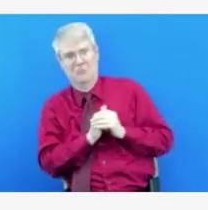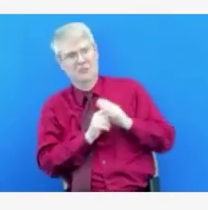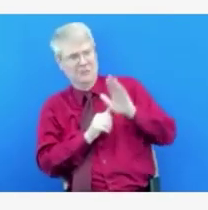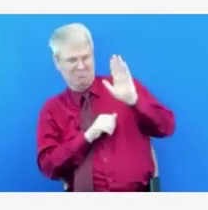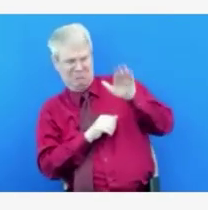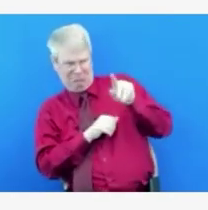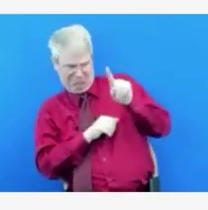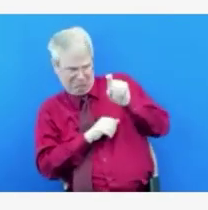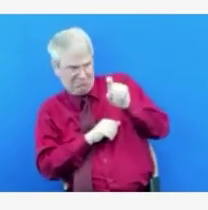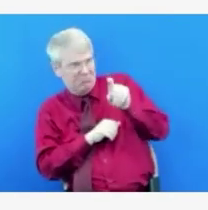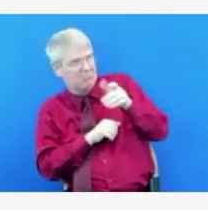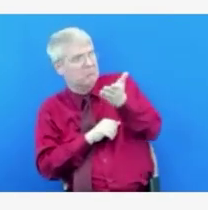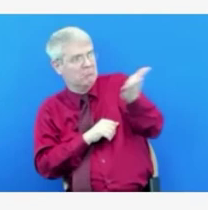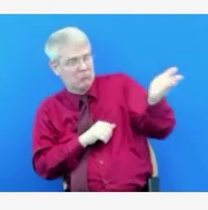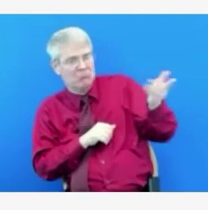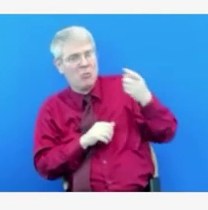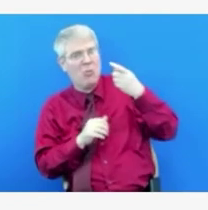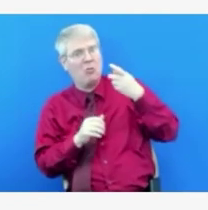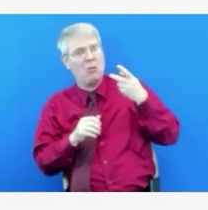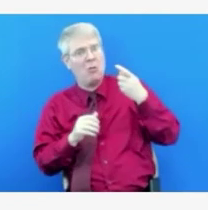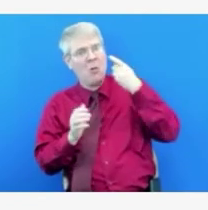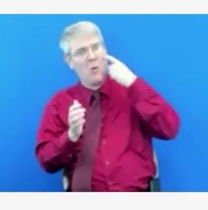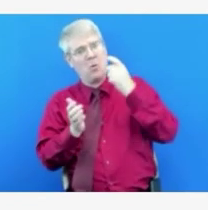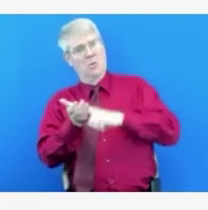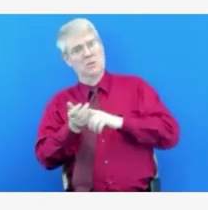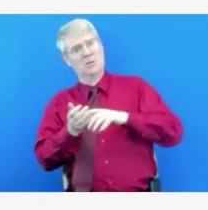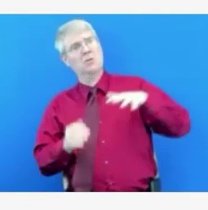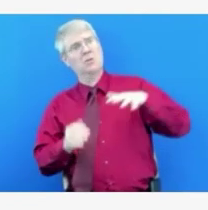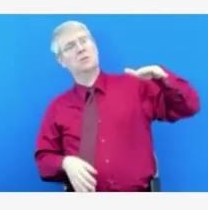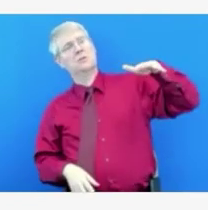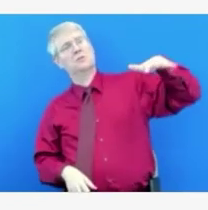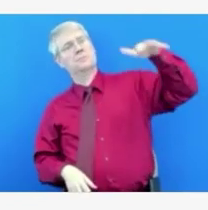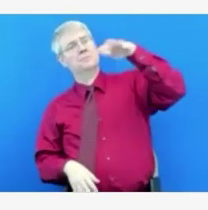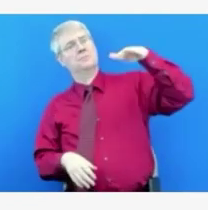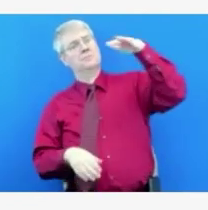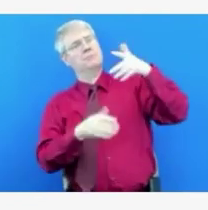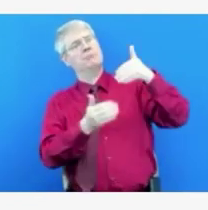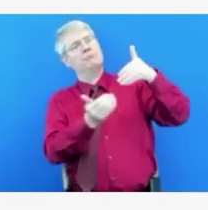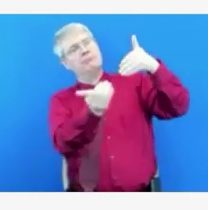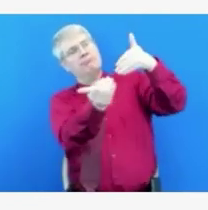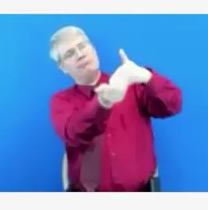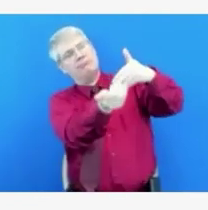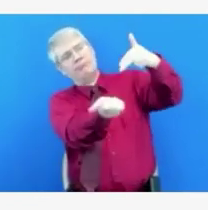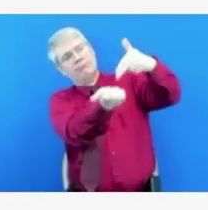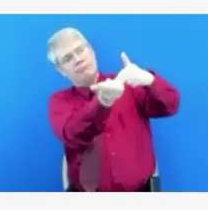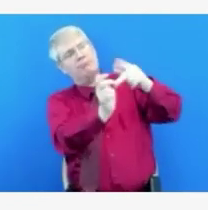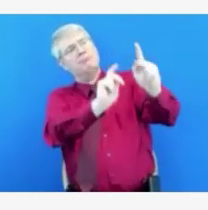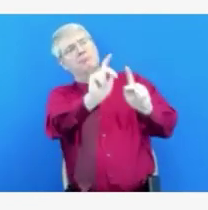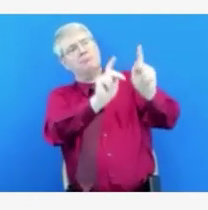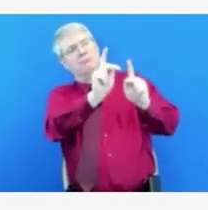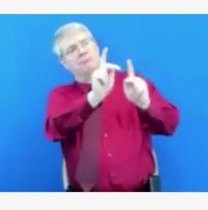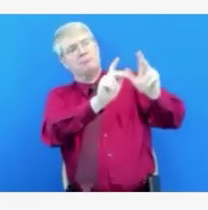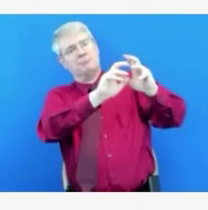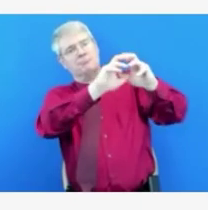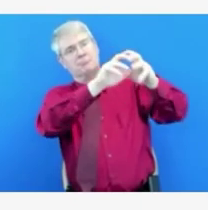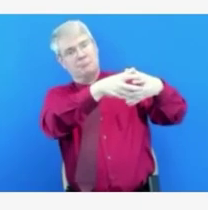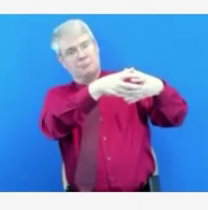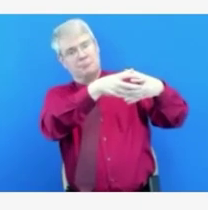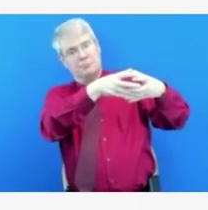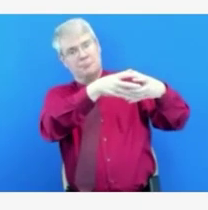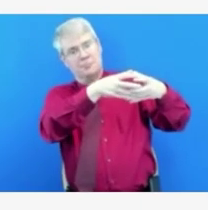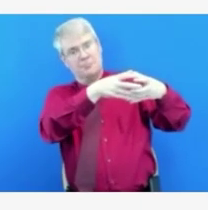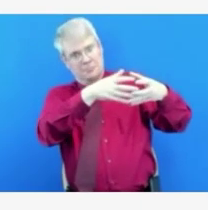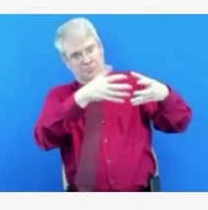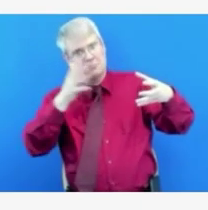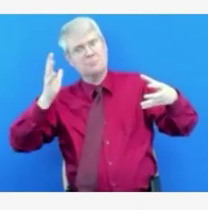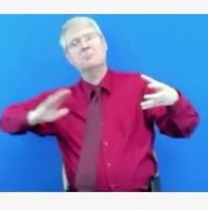healthcare workers where they once had, were proud of their work and, you know,